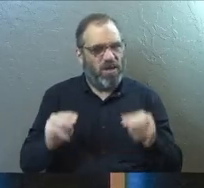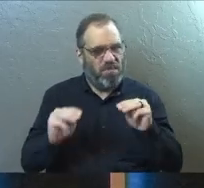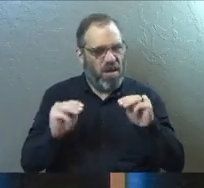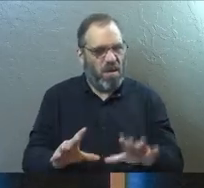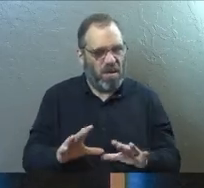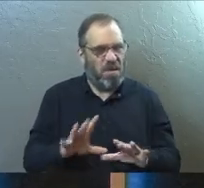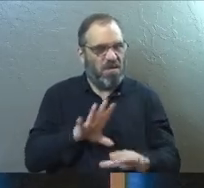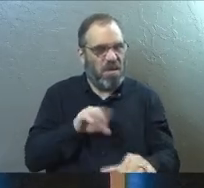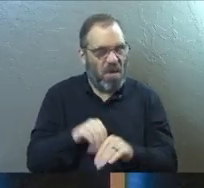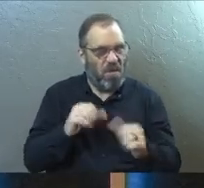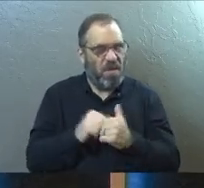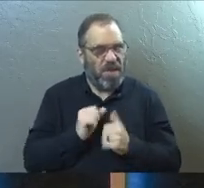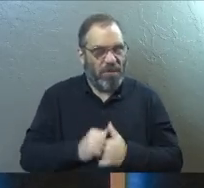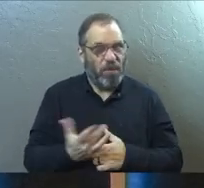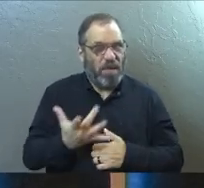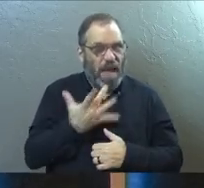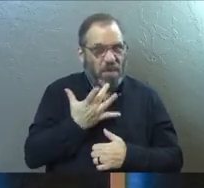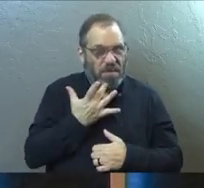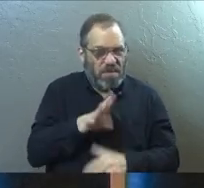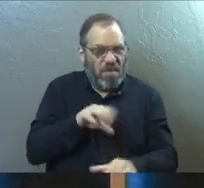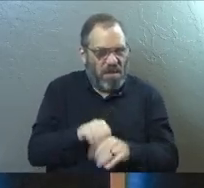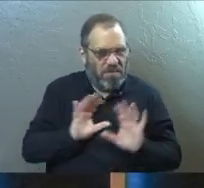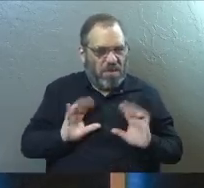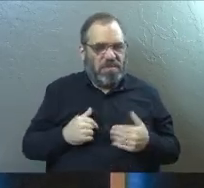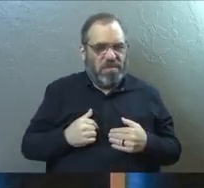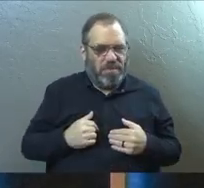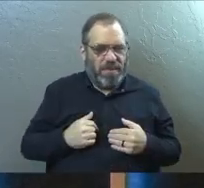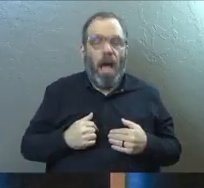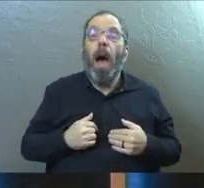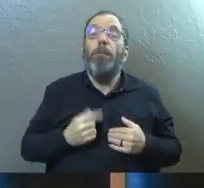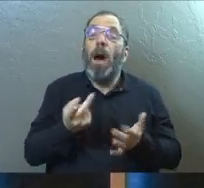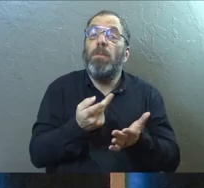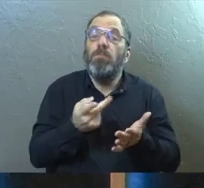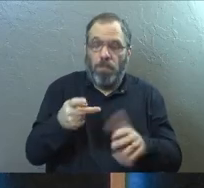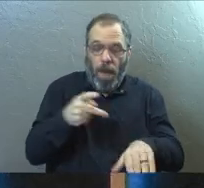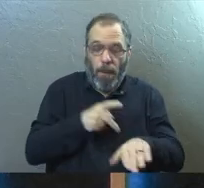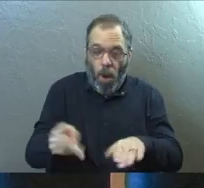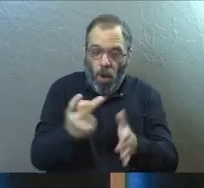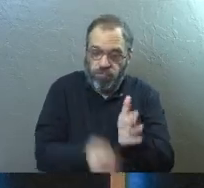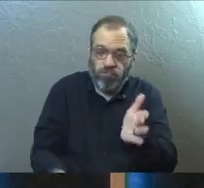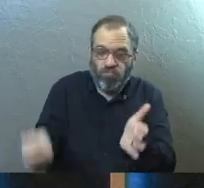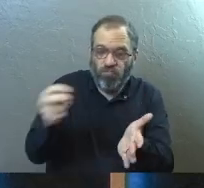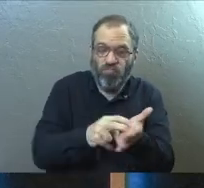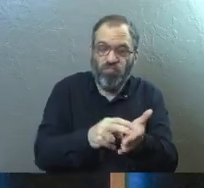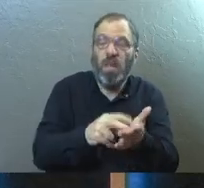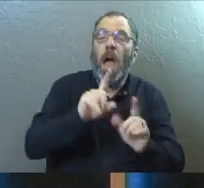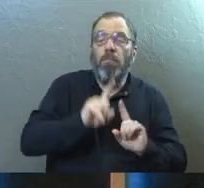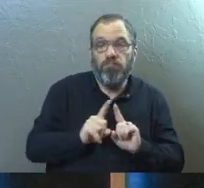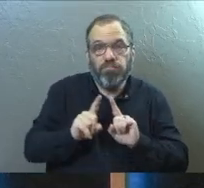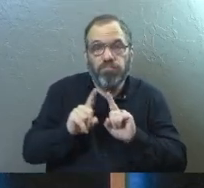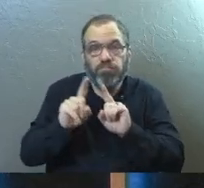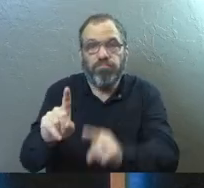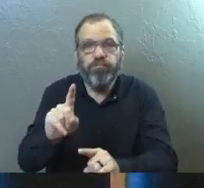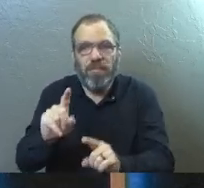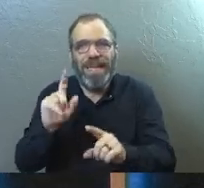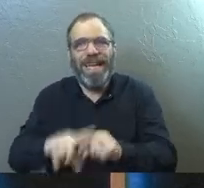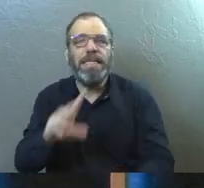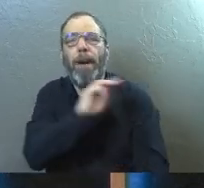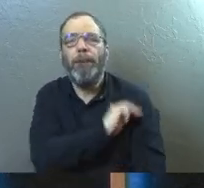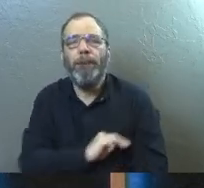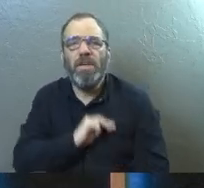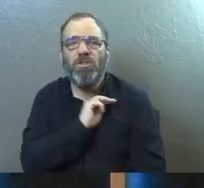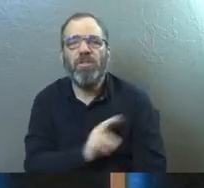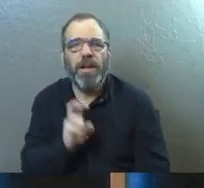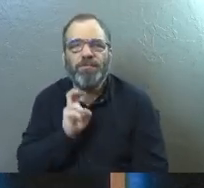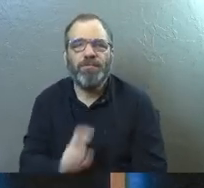to be a part of. Amen. I would rather not be part of that one, but he gets back up. Thank God. And he goes on his missionary journey.